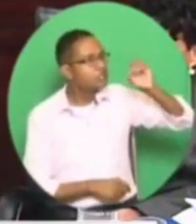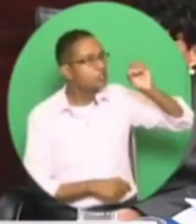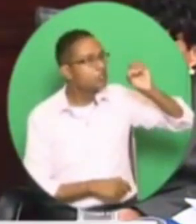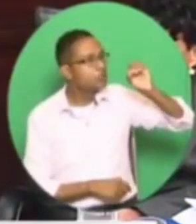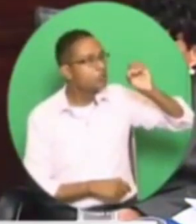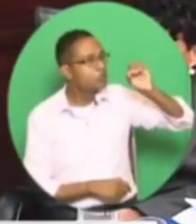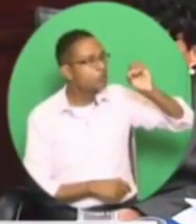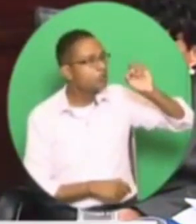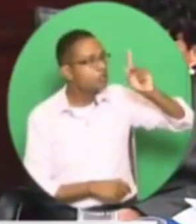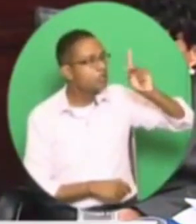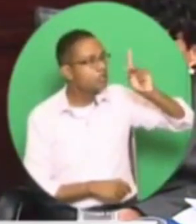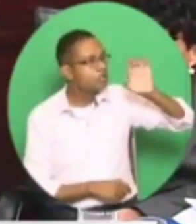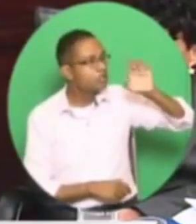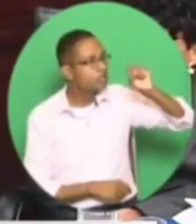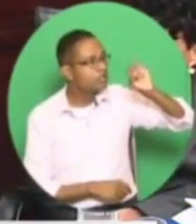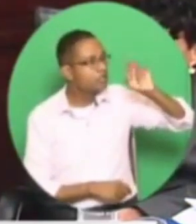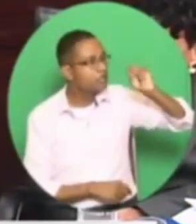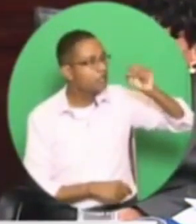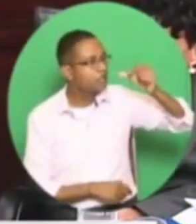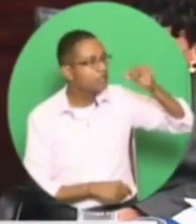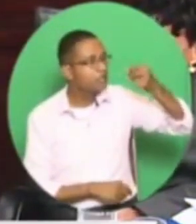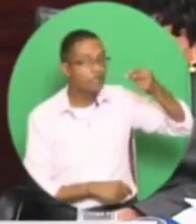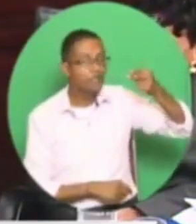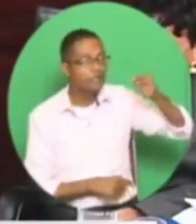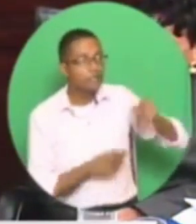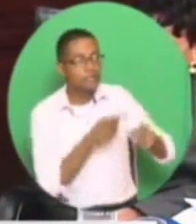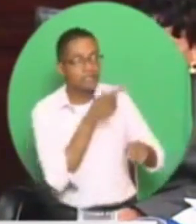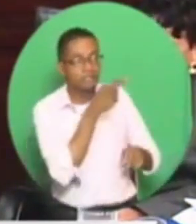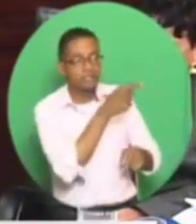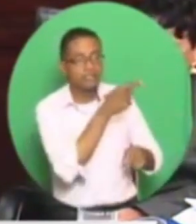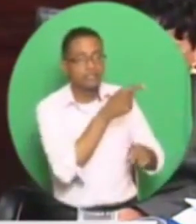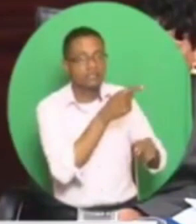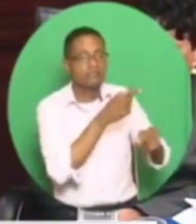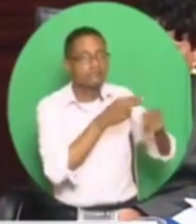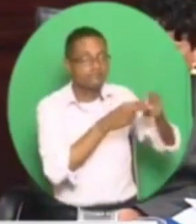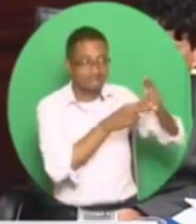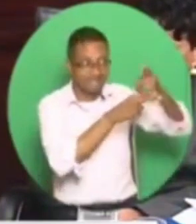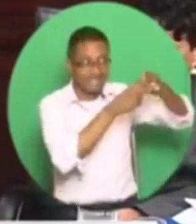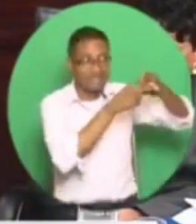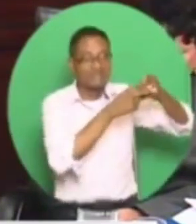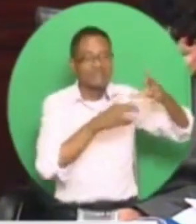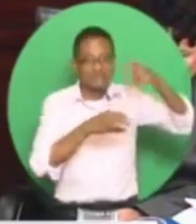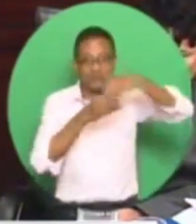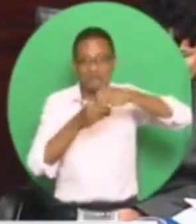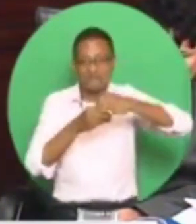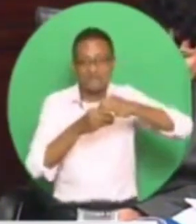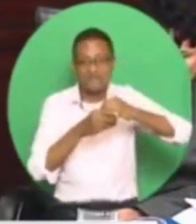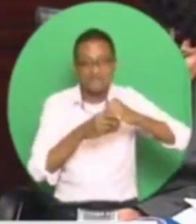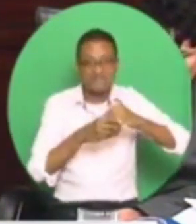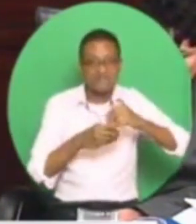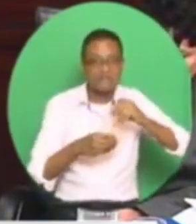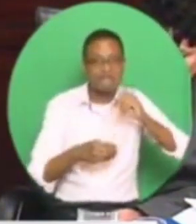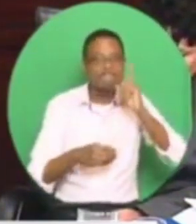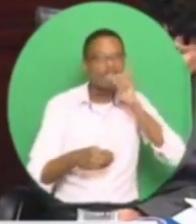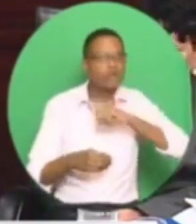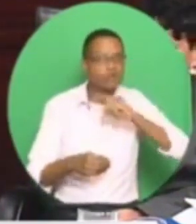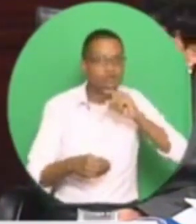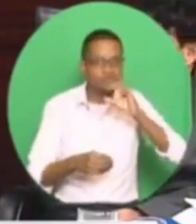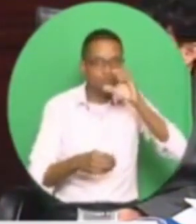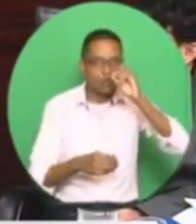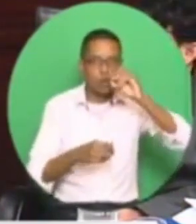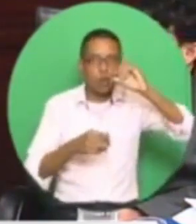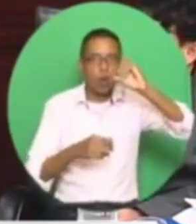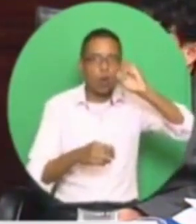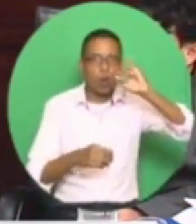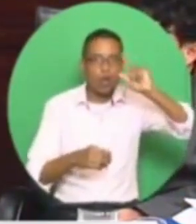Singh is an individual who has been named in that fake oil scandal. He is a former candidate for the PNM in